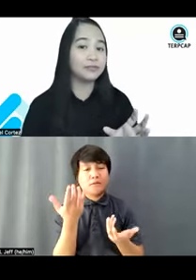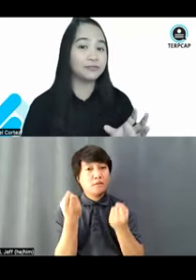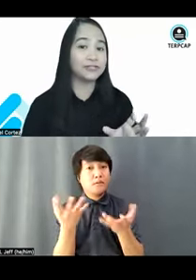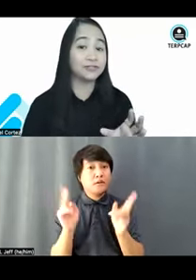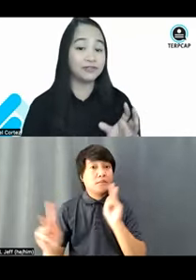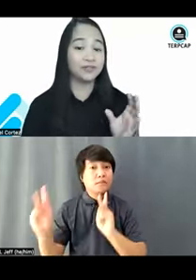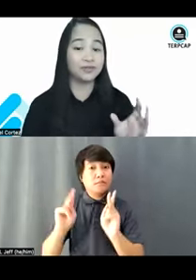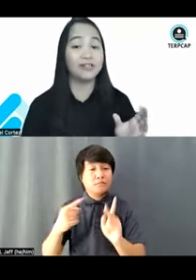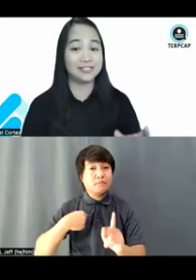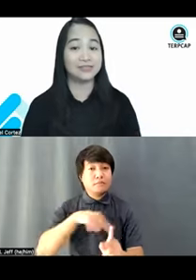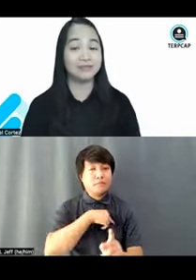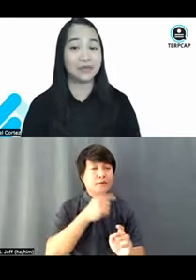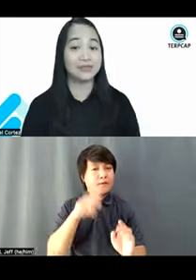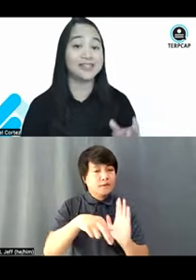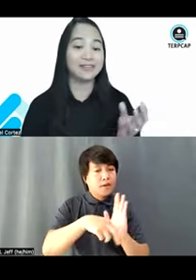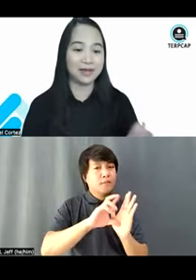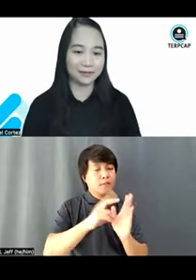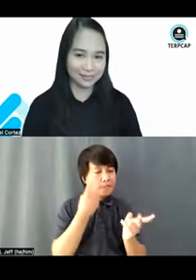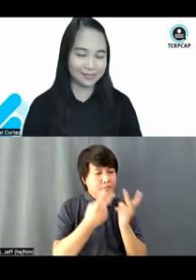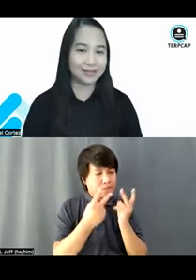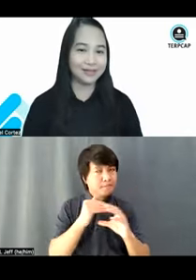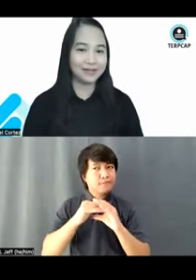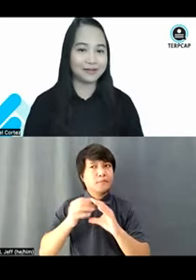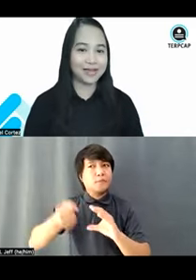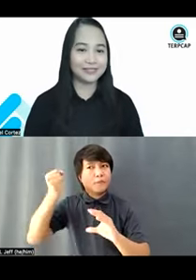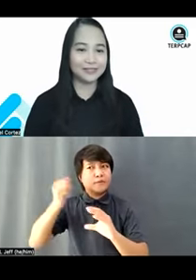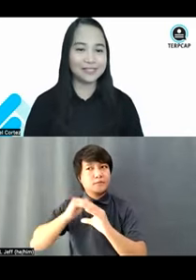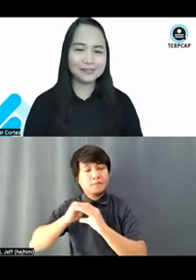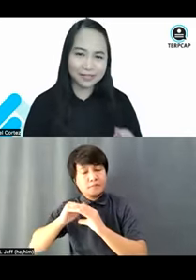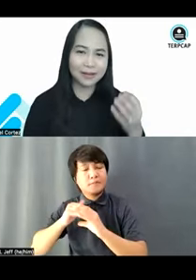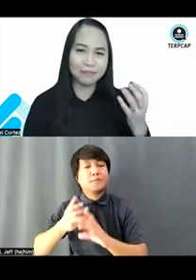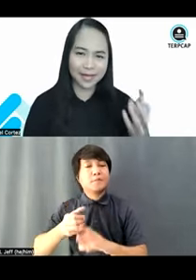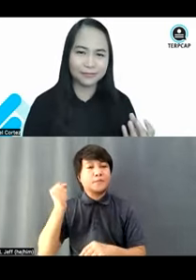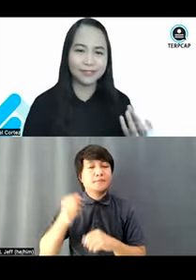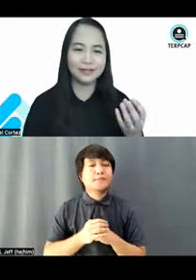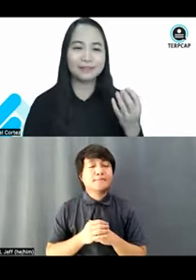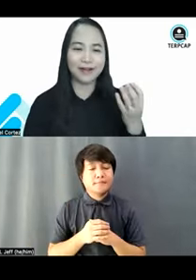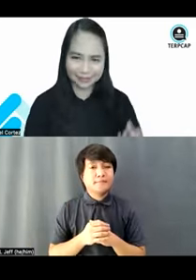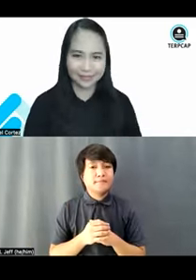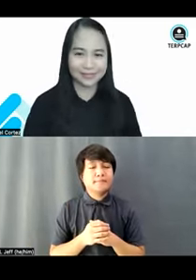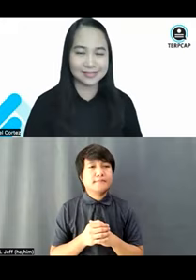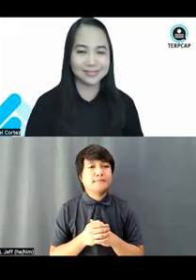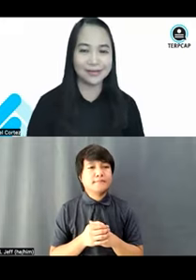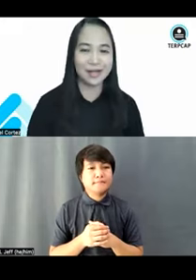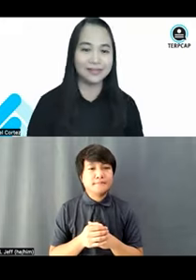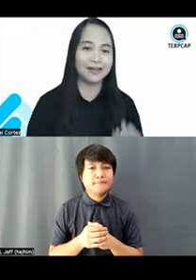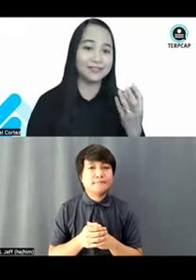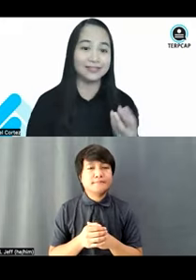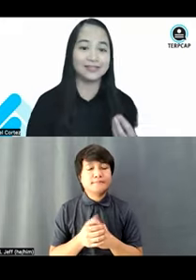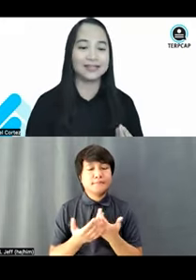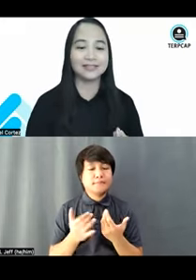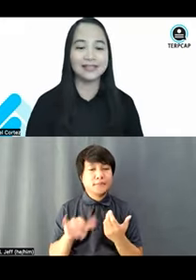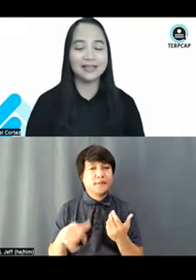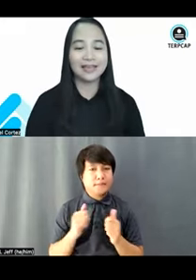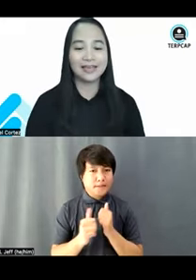opportunity for us to review content before we send them out, right? So, this is really a mindful practice on how we can have